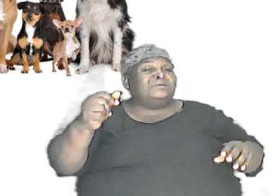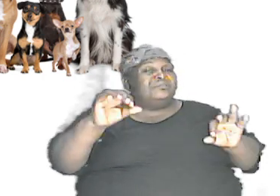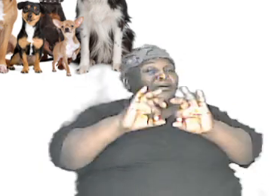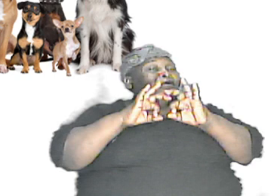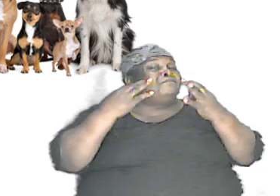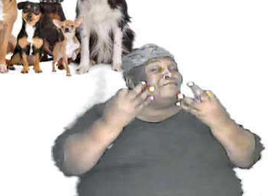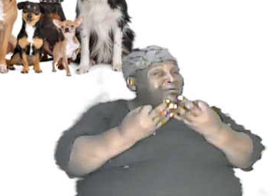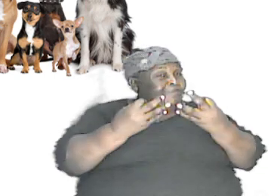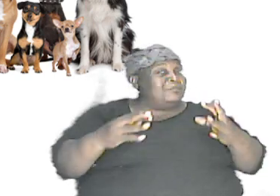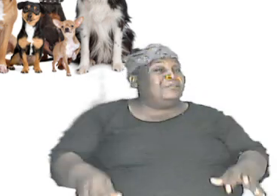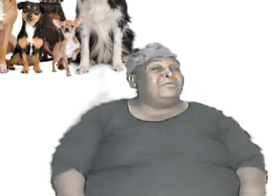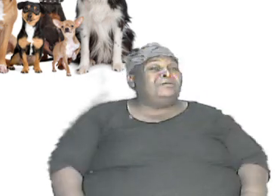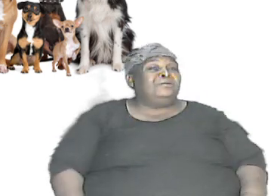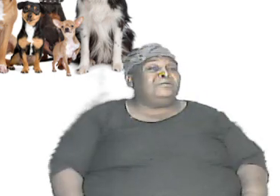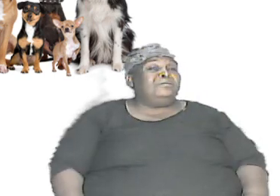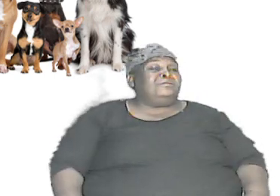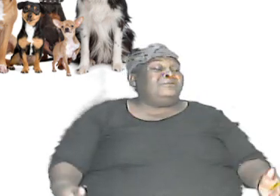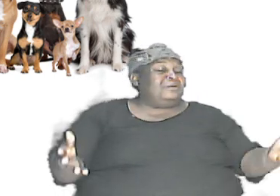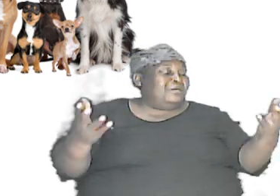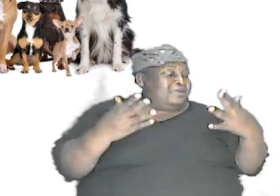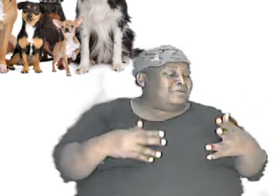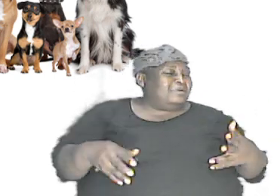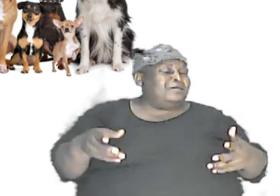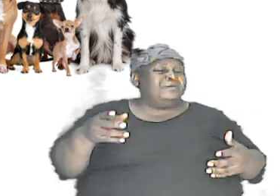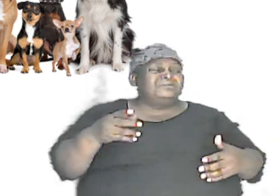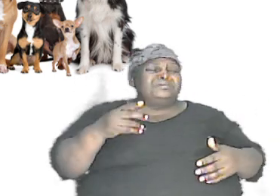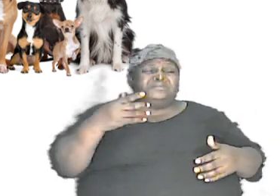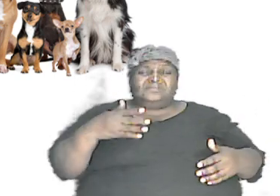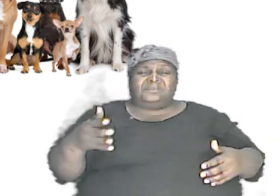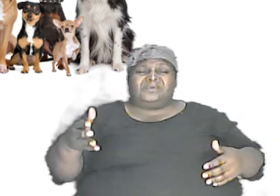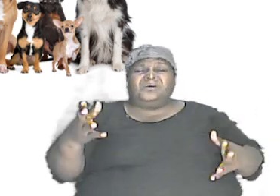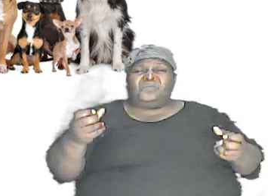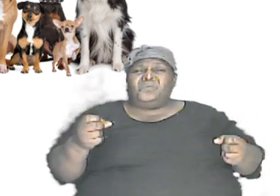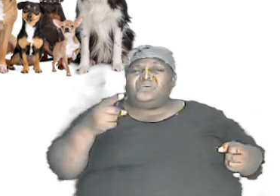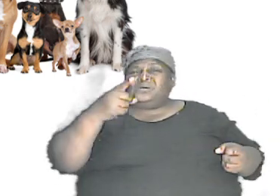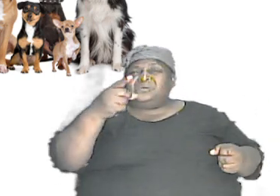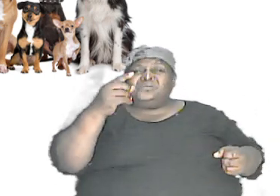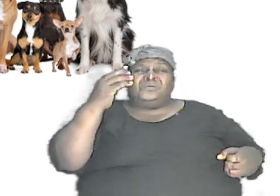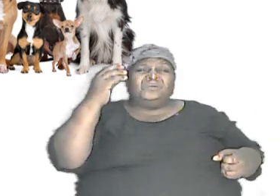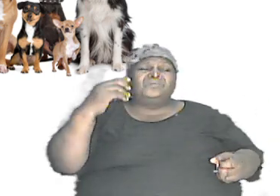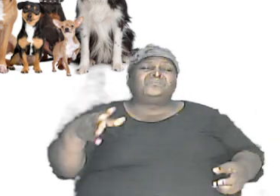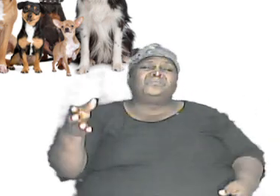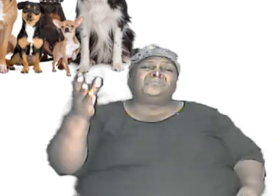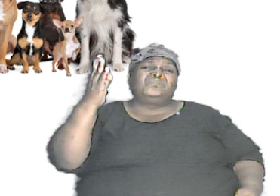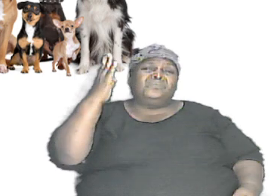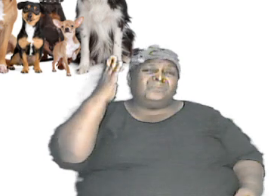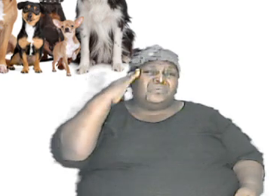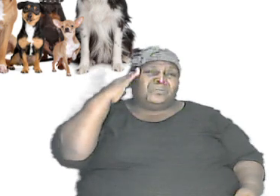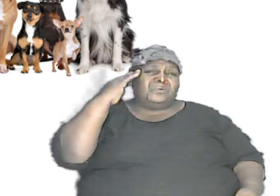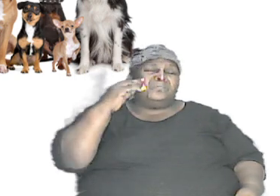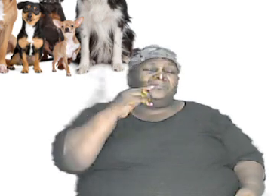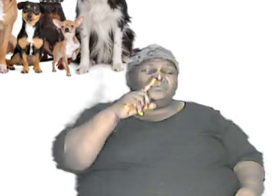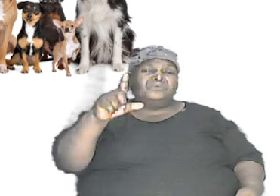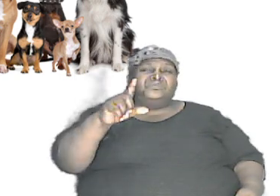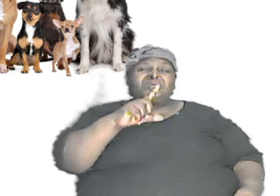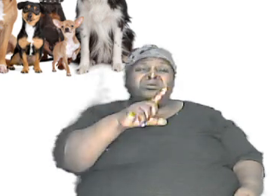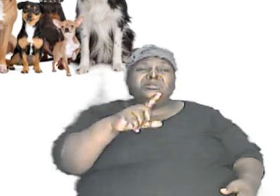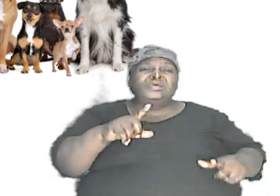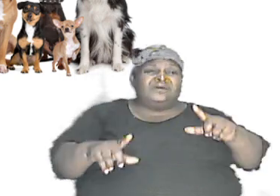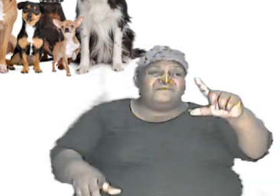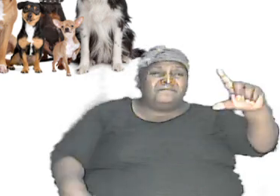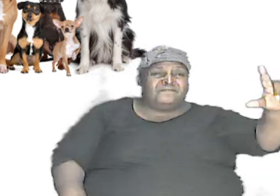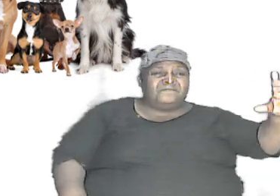brothers and sisters here is the point that I want us to note look to your left at that